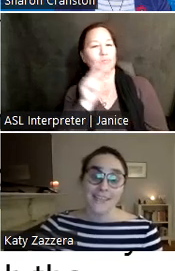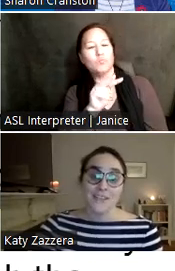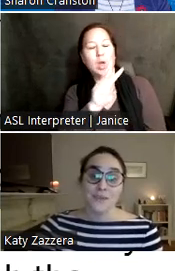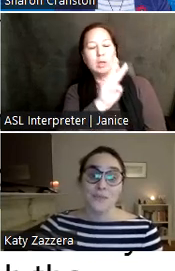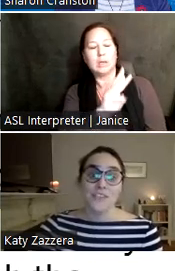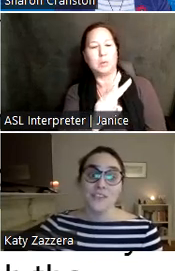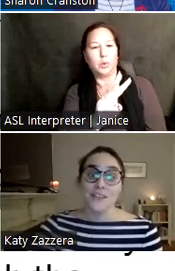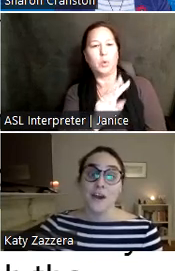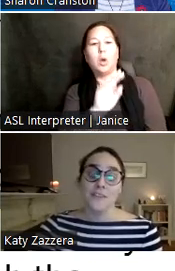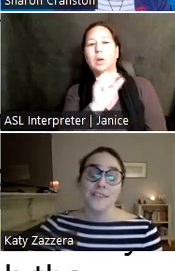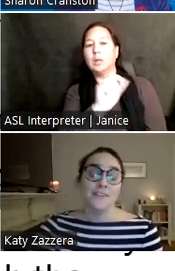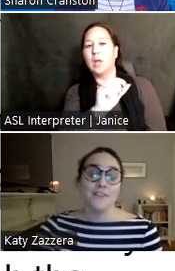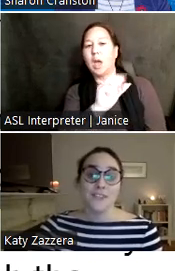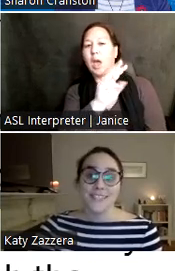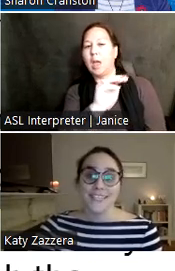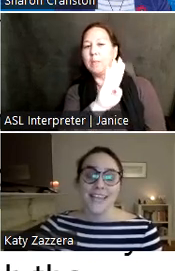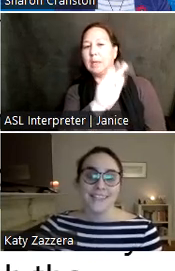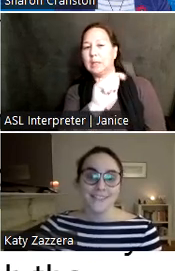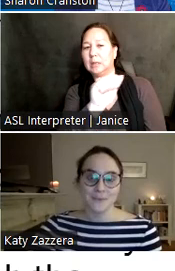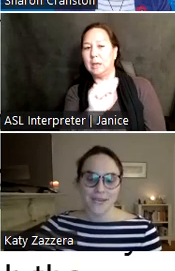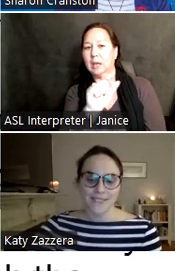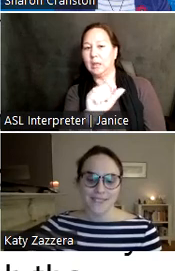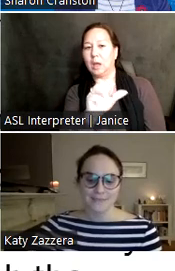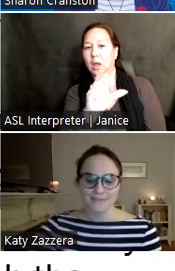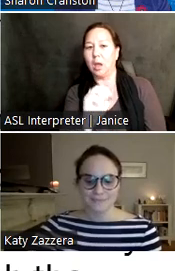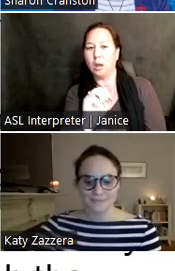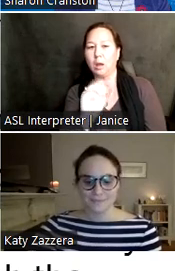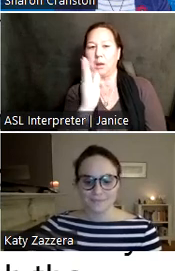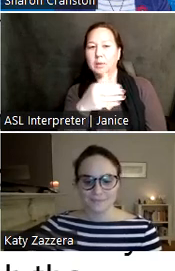to reach the Office of Diversity and Civil Rights.